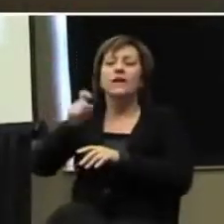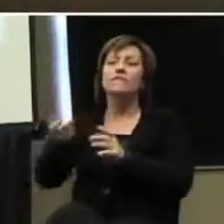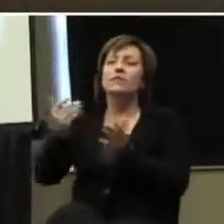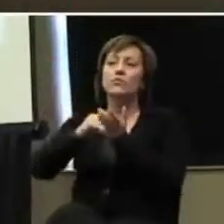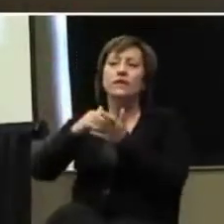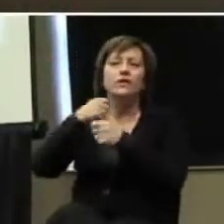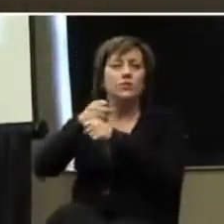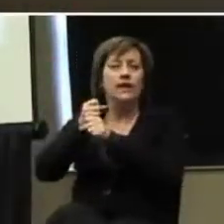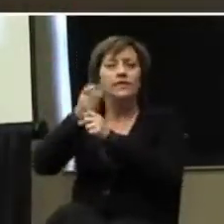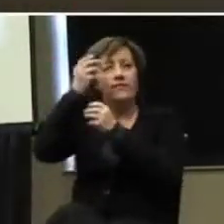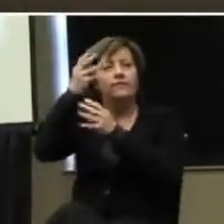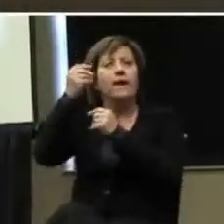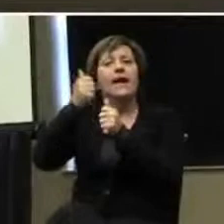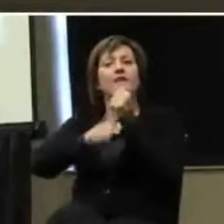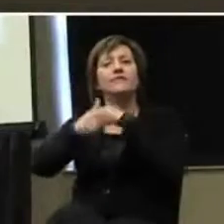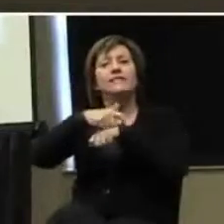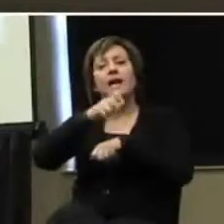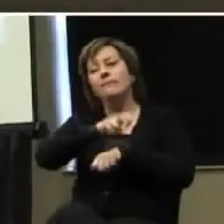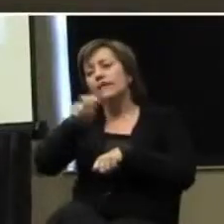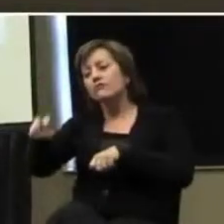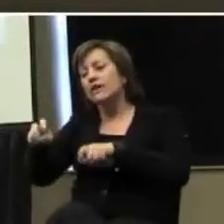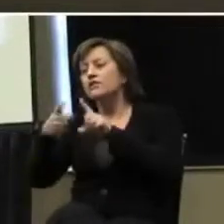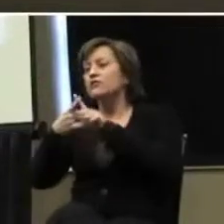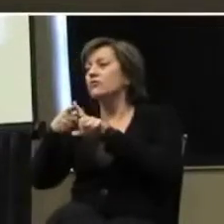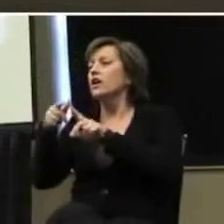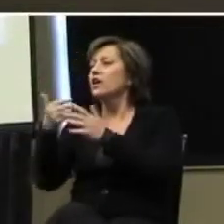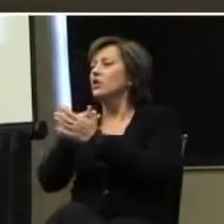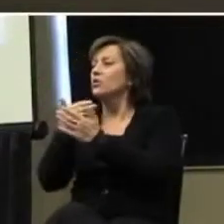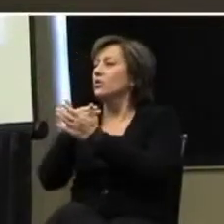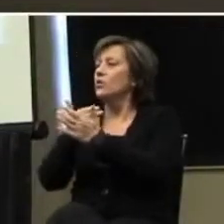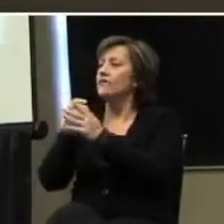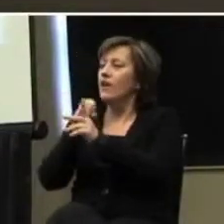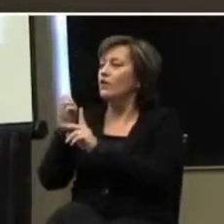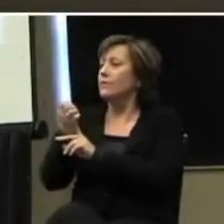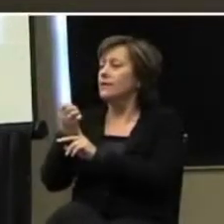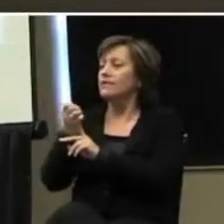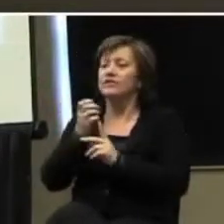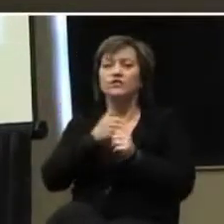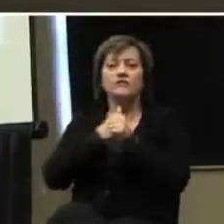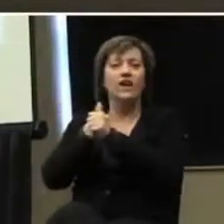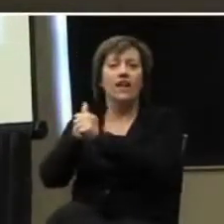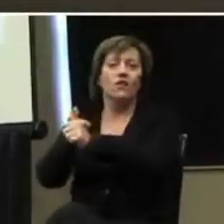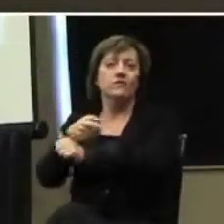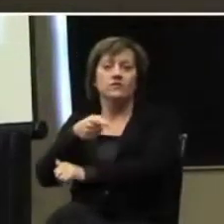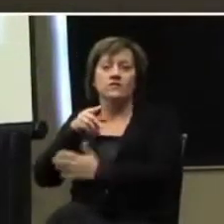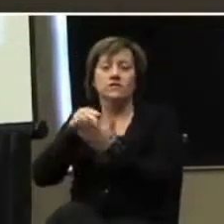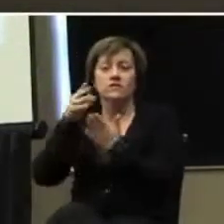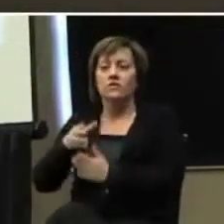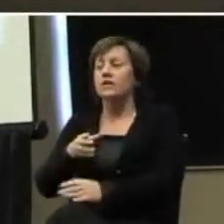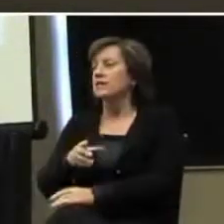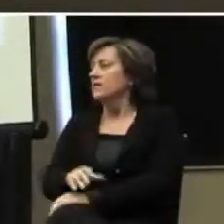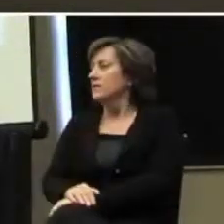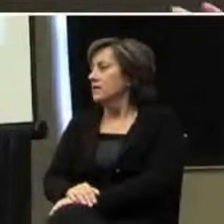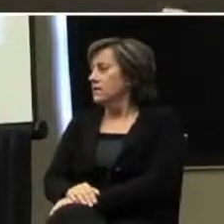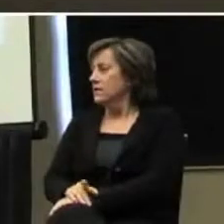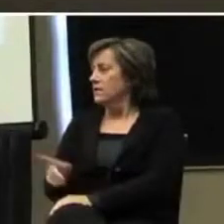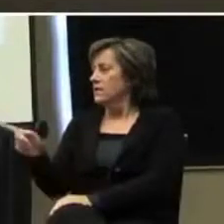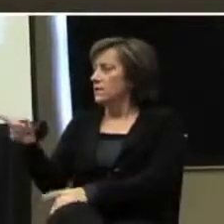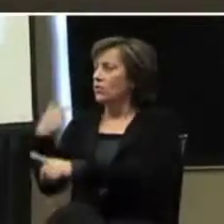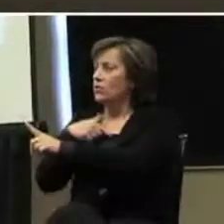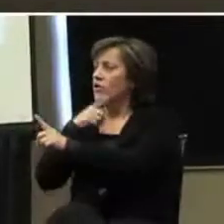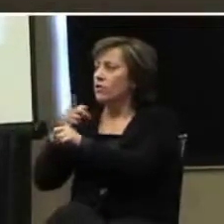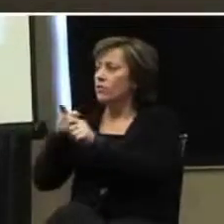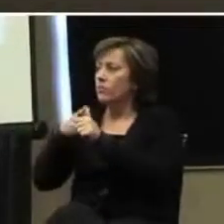inventories. All kinds of fun tools that are very practical that stay with the